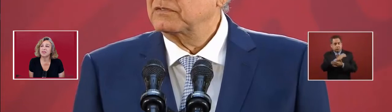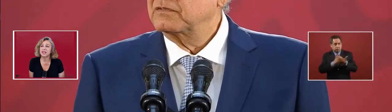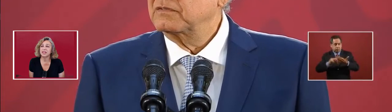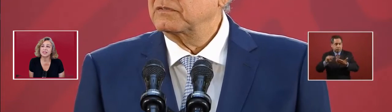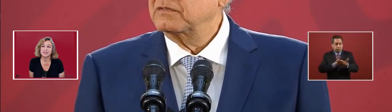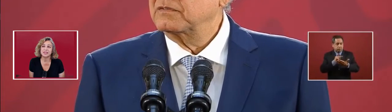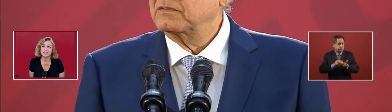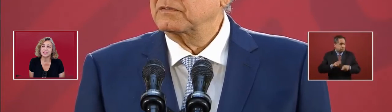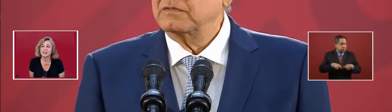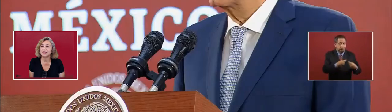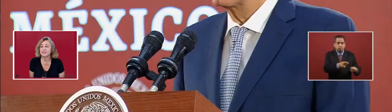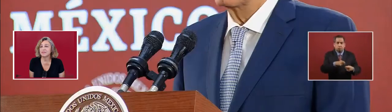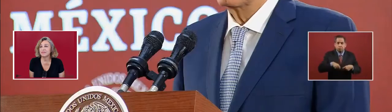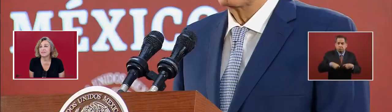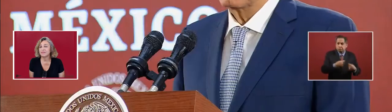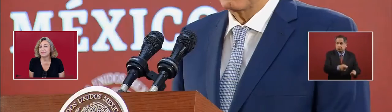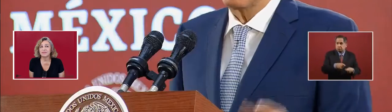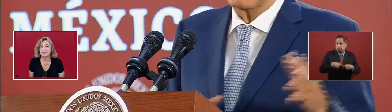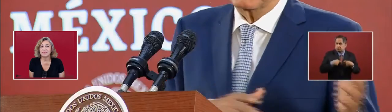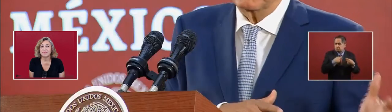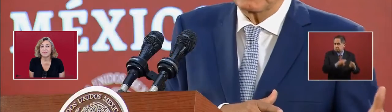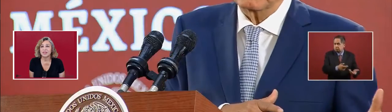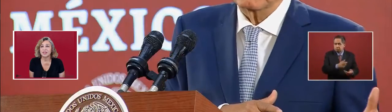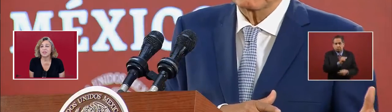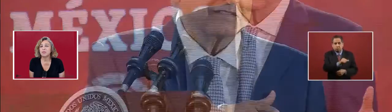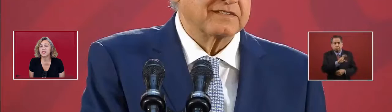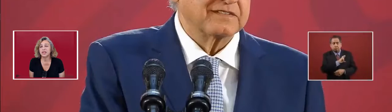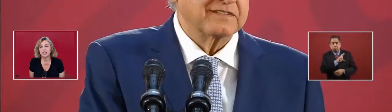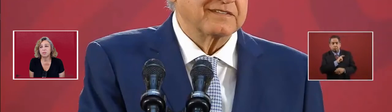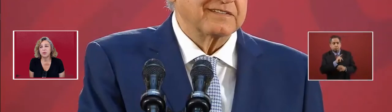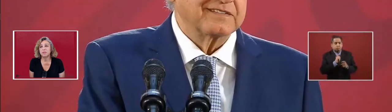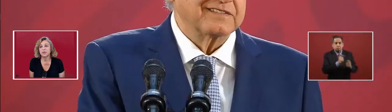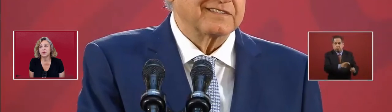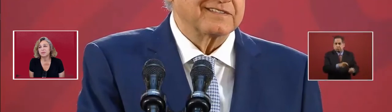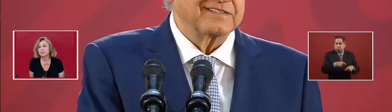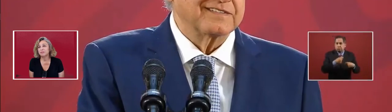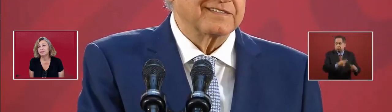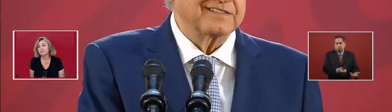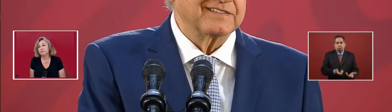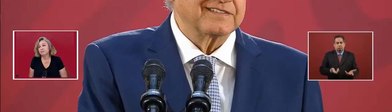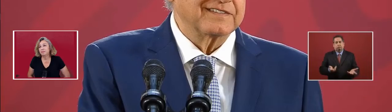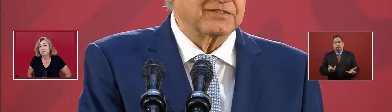conveniences to particular people.